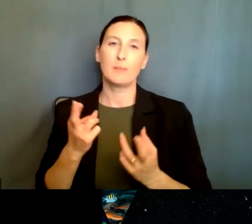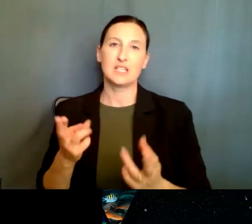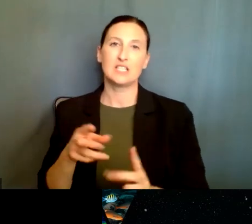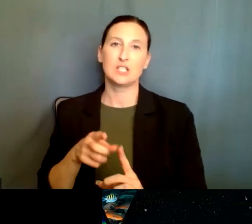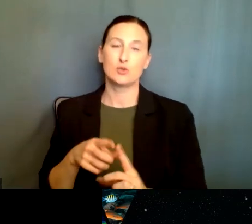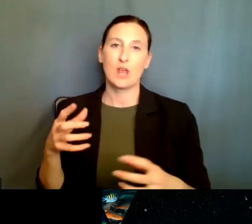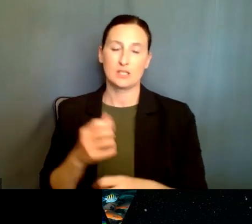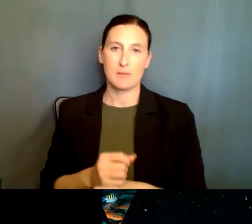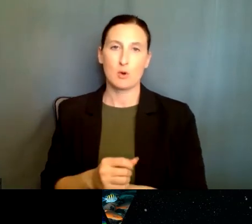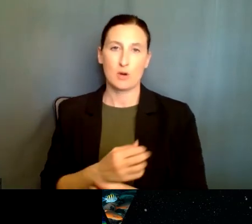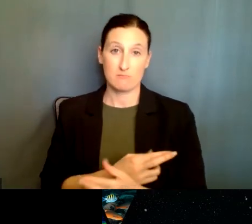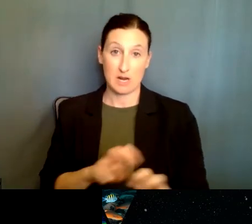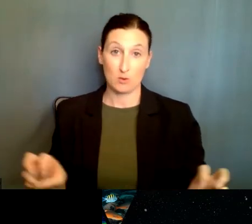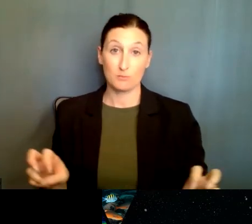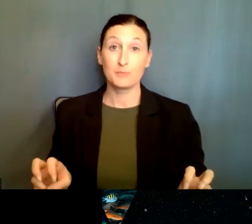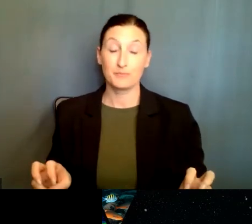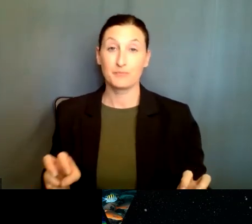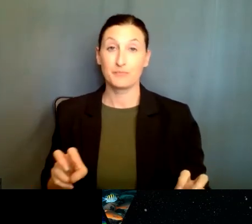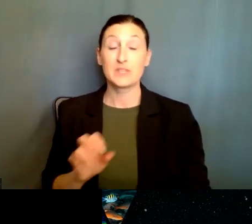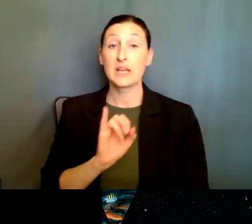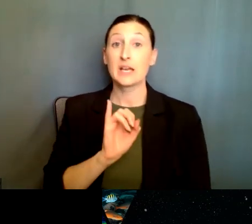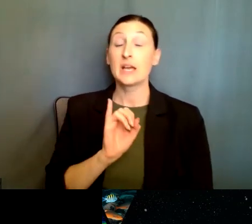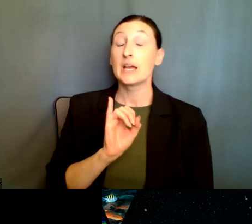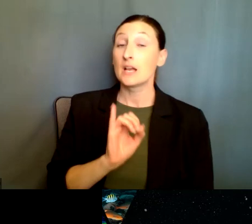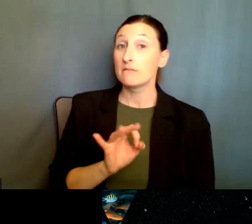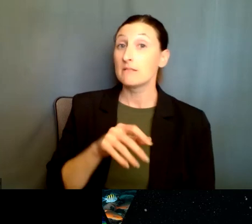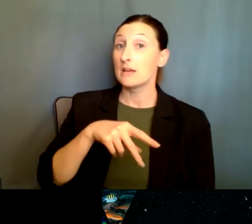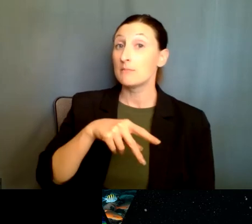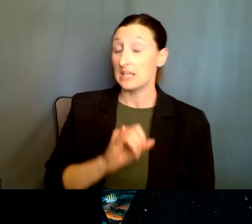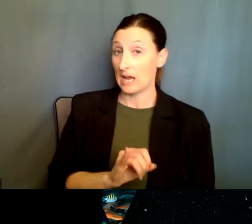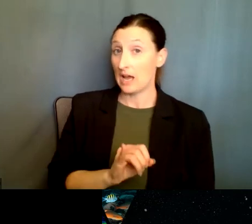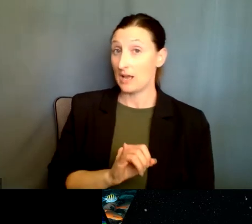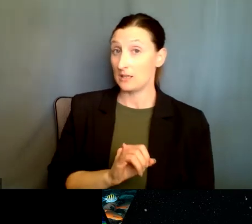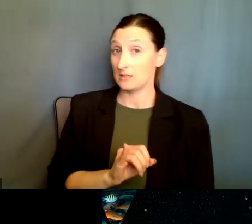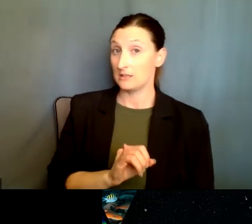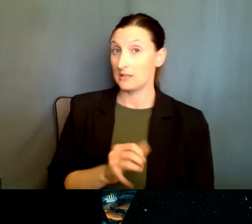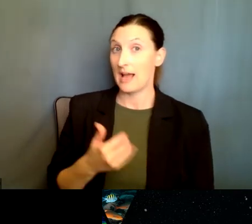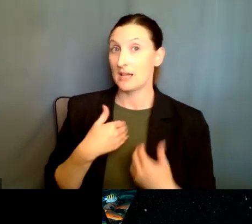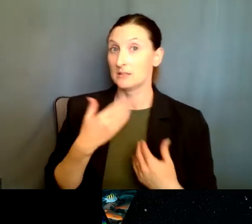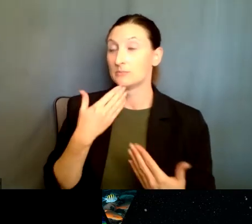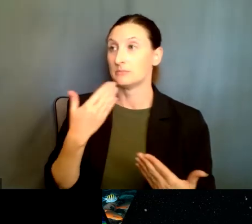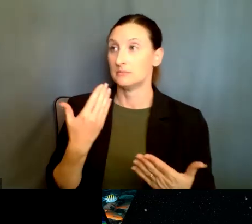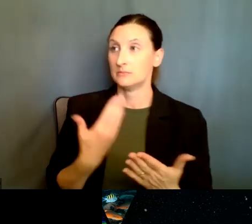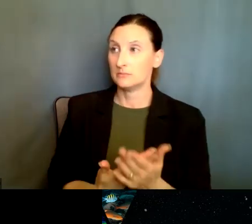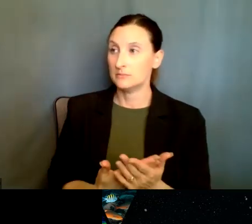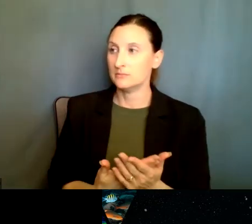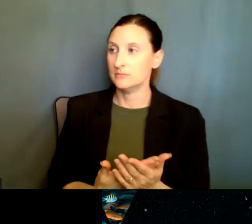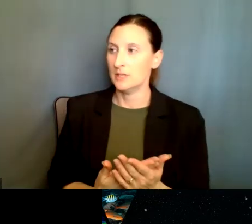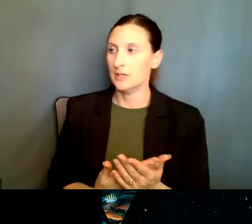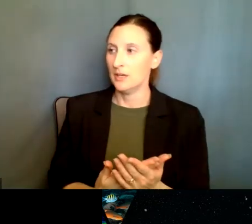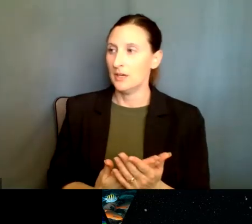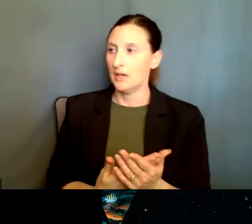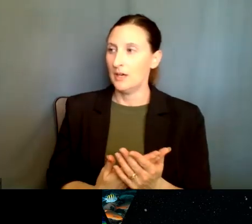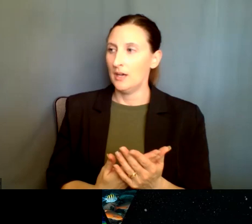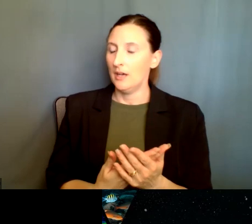the summary. Right. And as long as the PI, um, has, uh, good, um, track